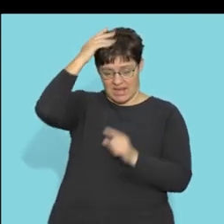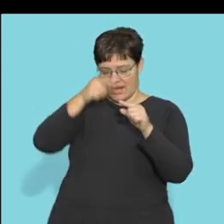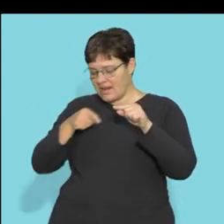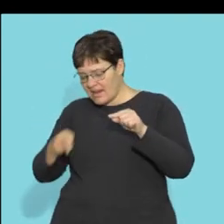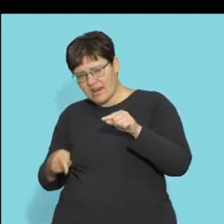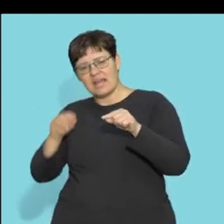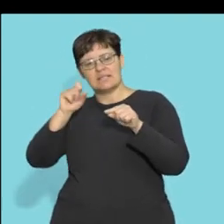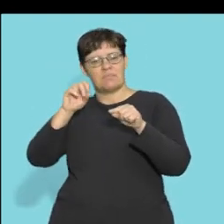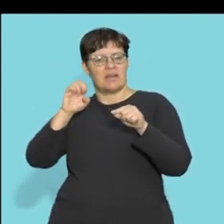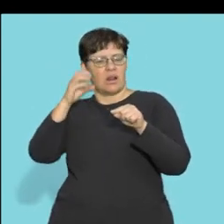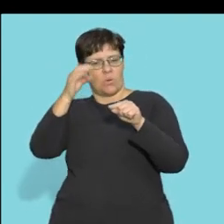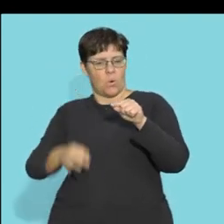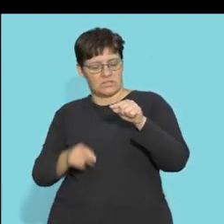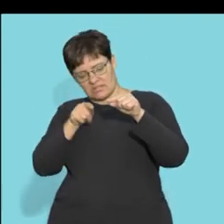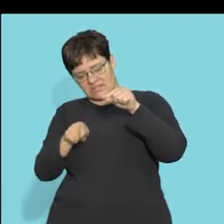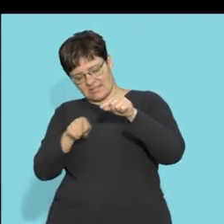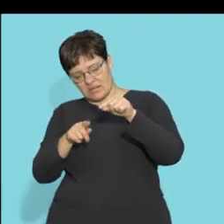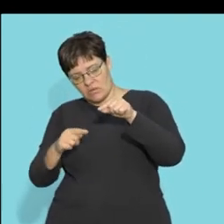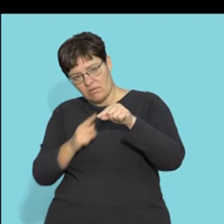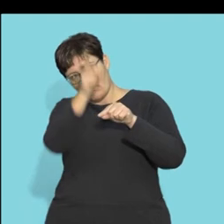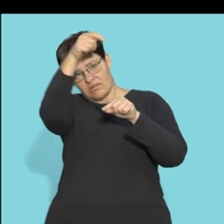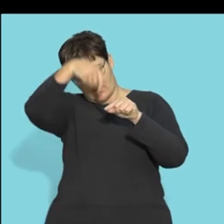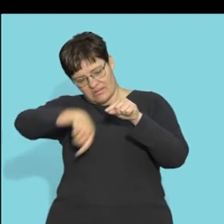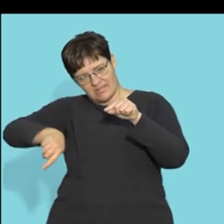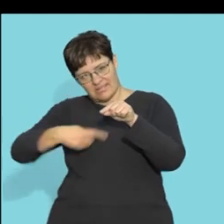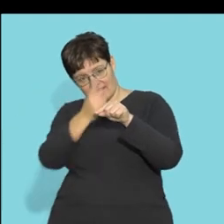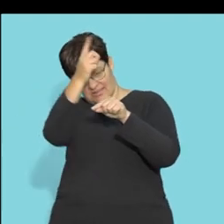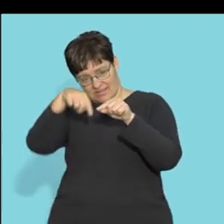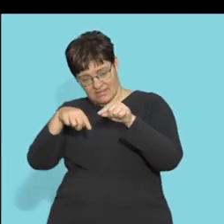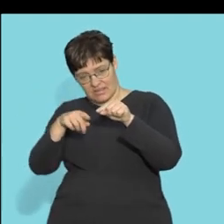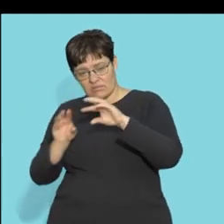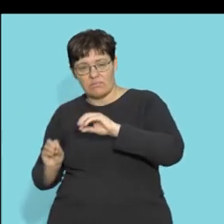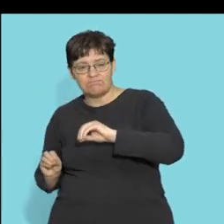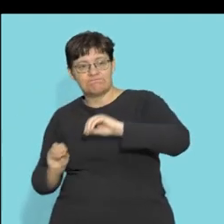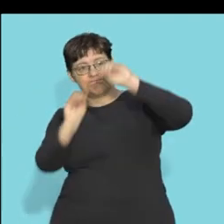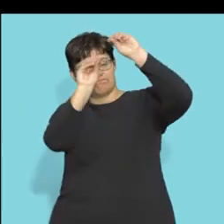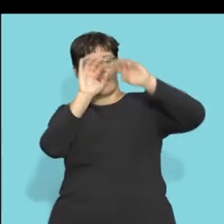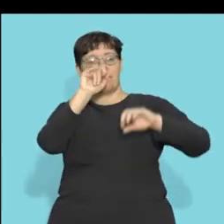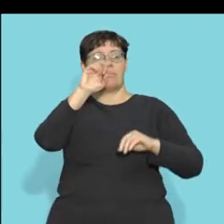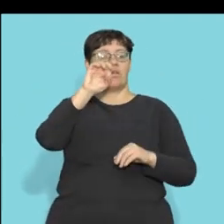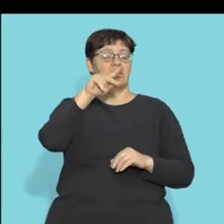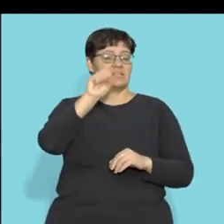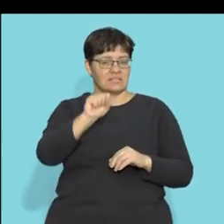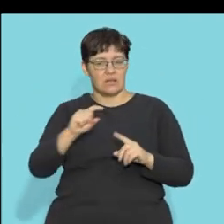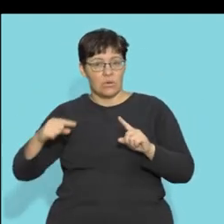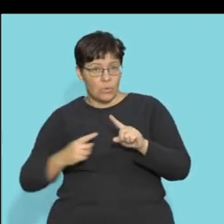and the spinal cord right so it transfers and the signals or not the signals the impulses through to the